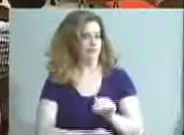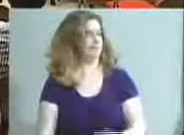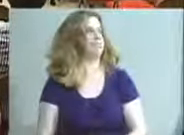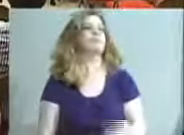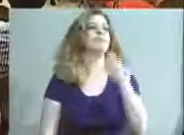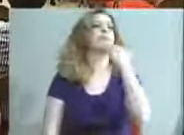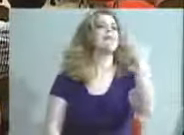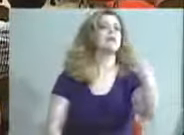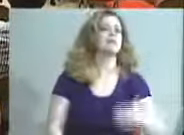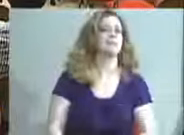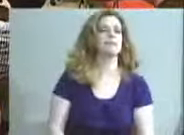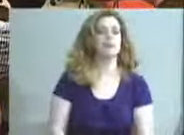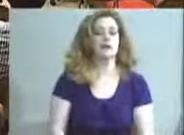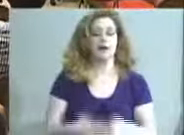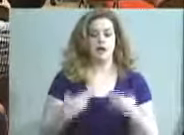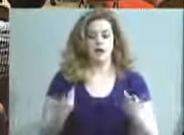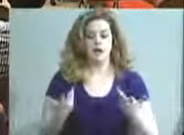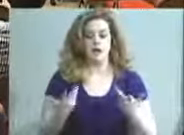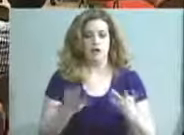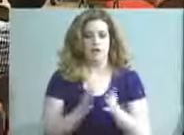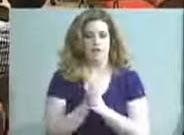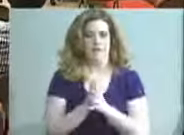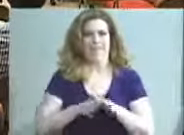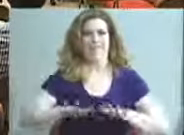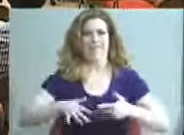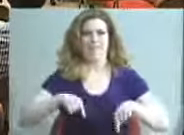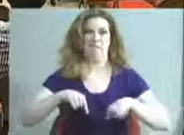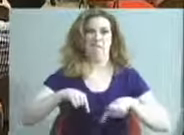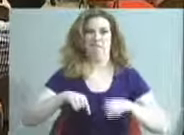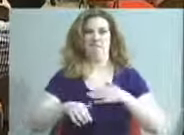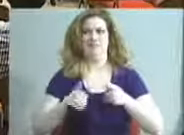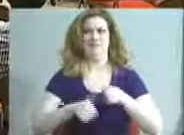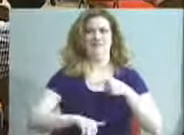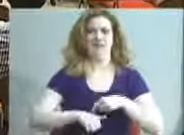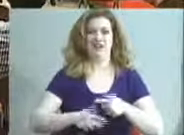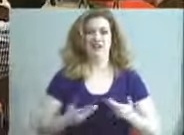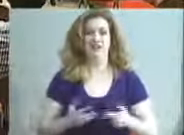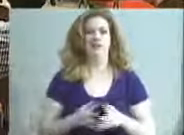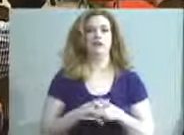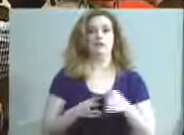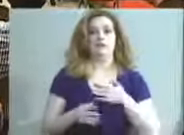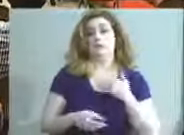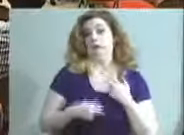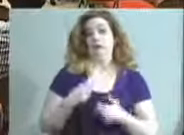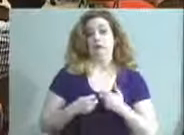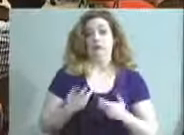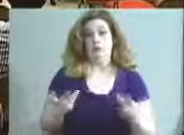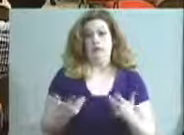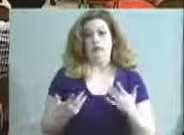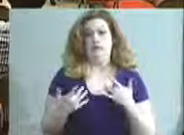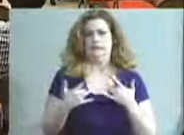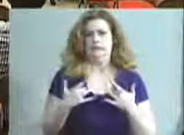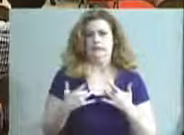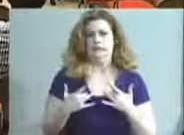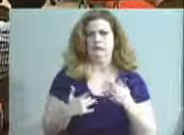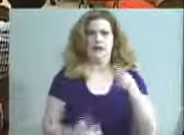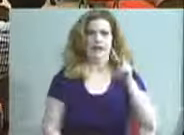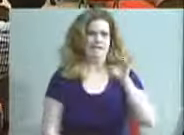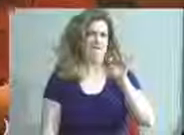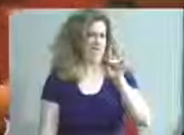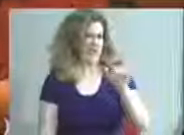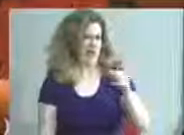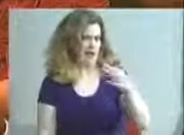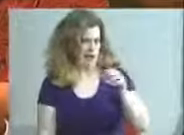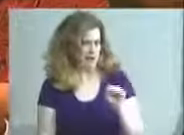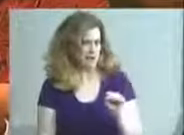you. I'm kind of nervous here. This is my first time. My issue is concerning Valley High School.